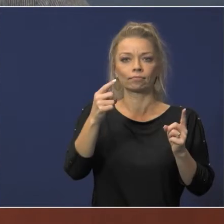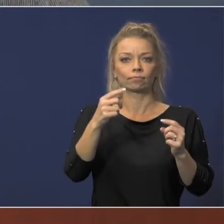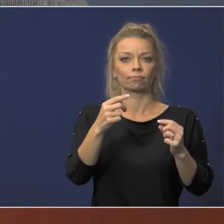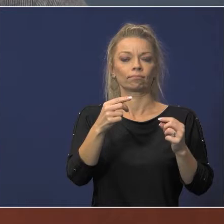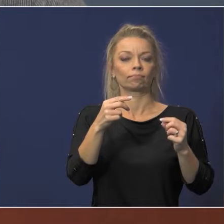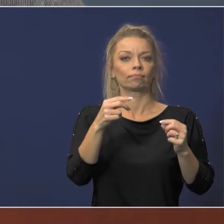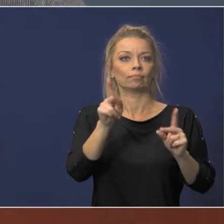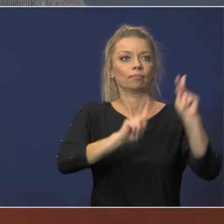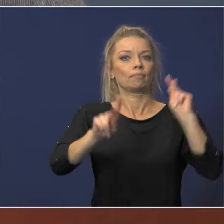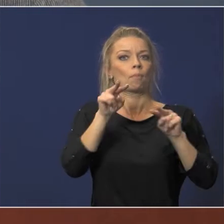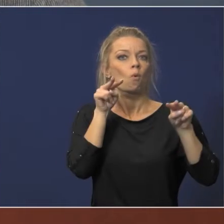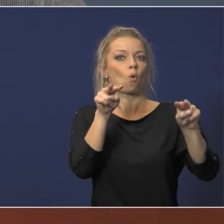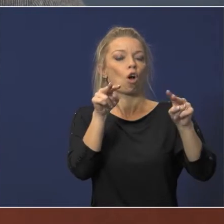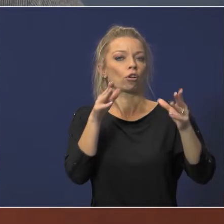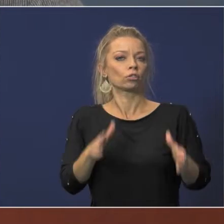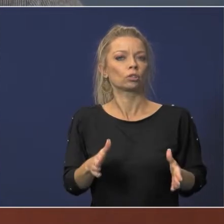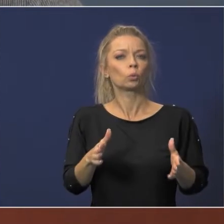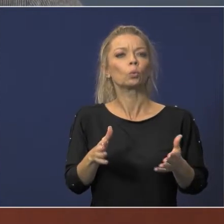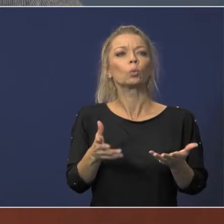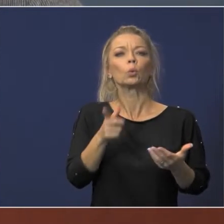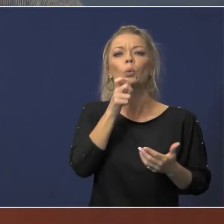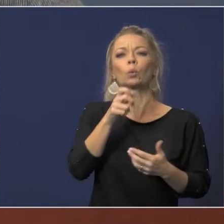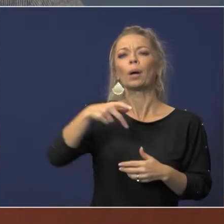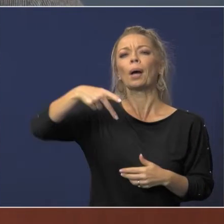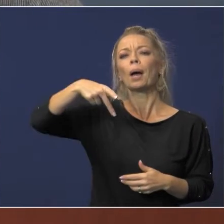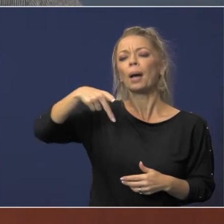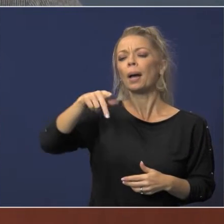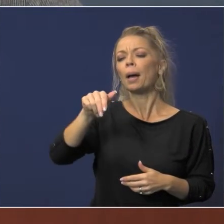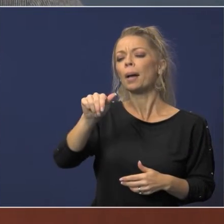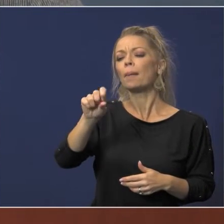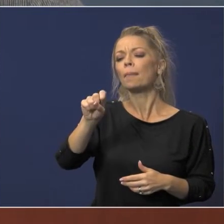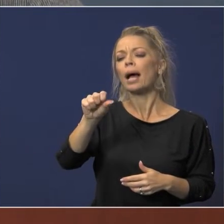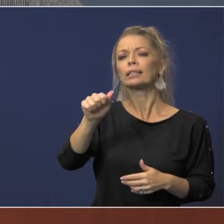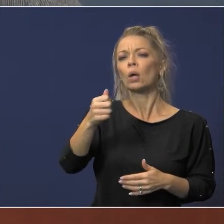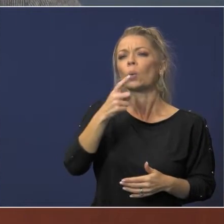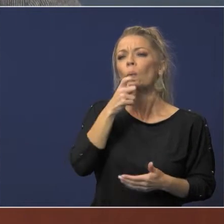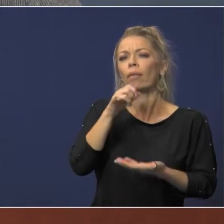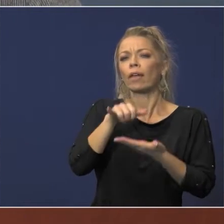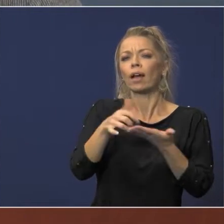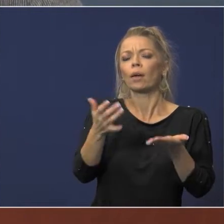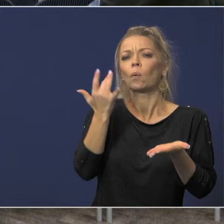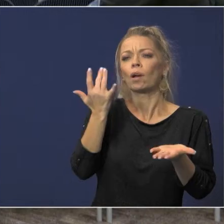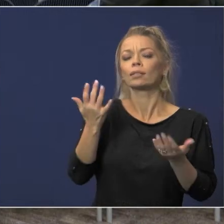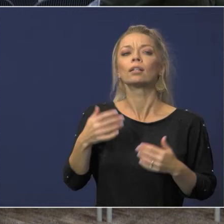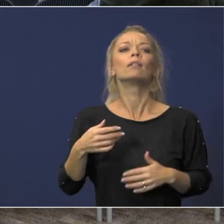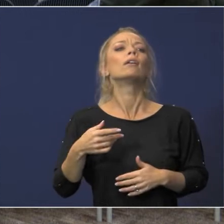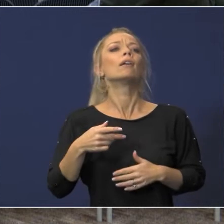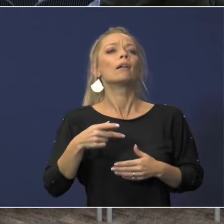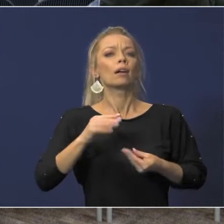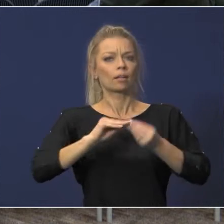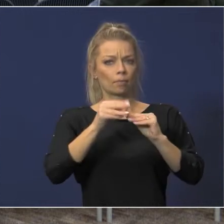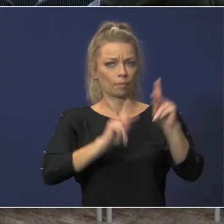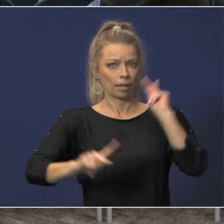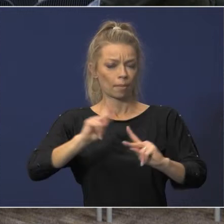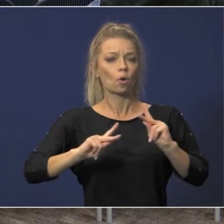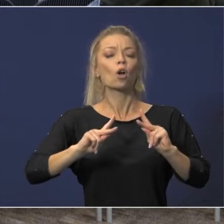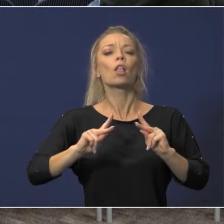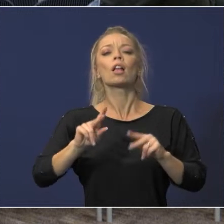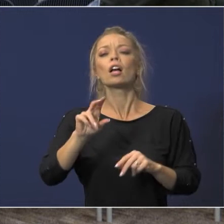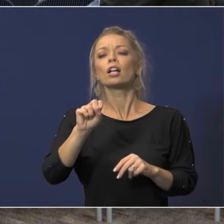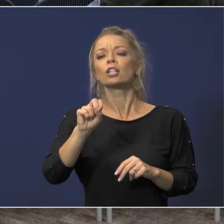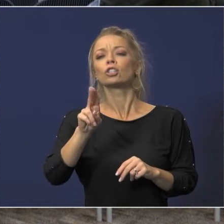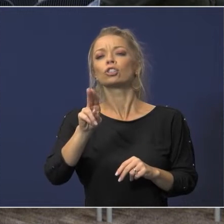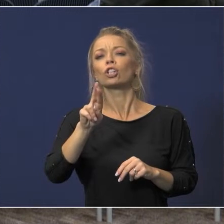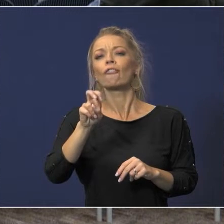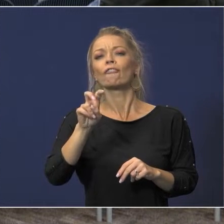viewing audience does who or what is passa and why do we care population survey analysts they are